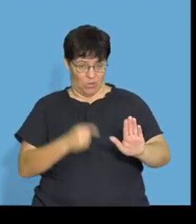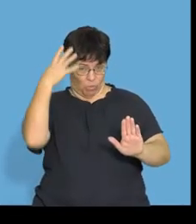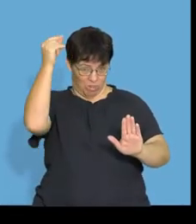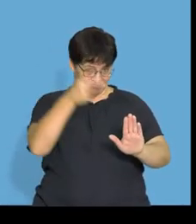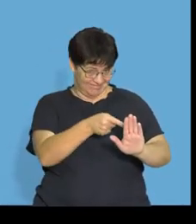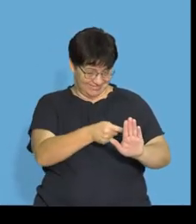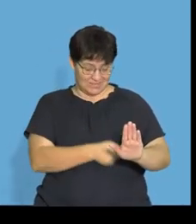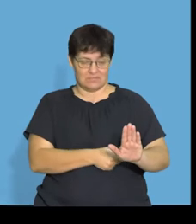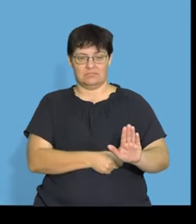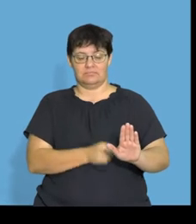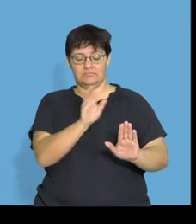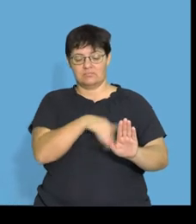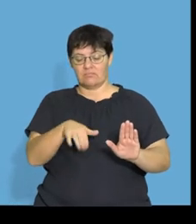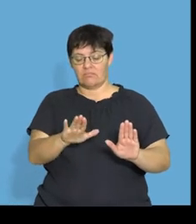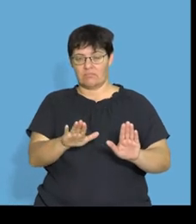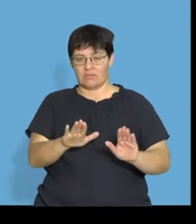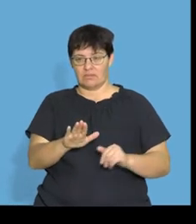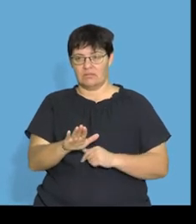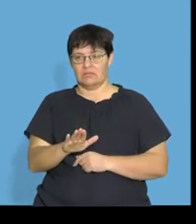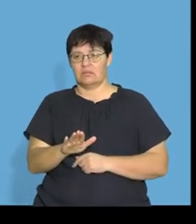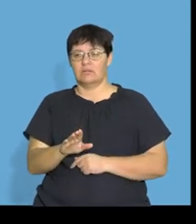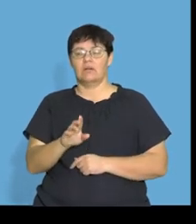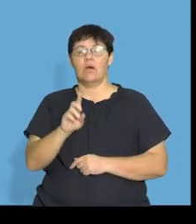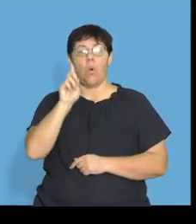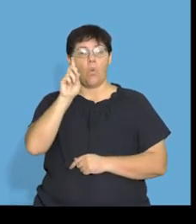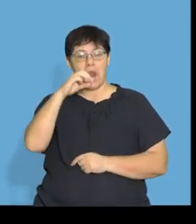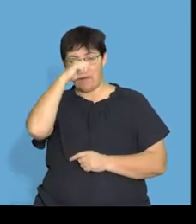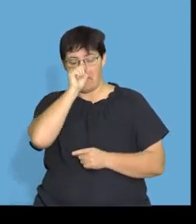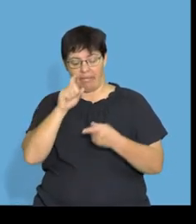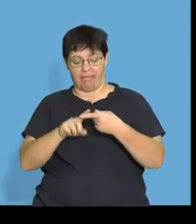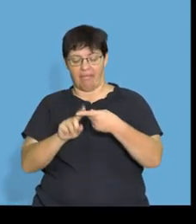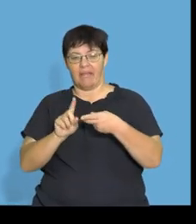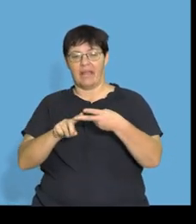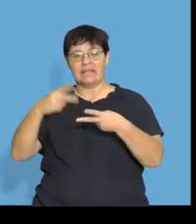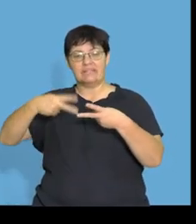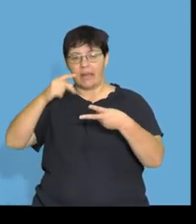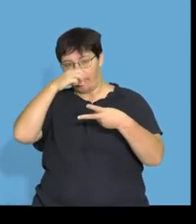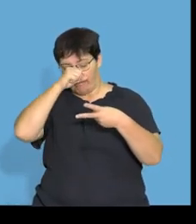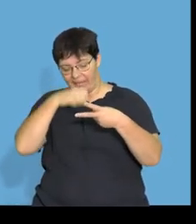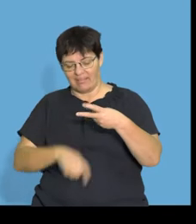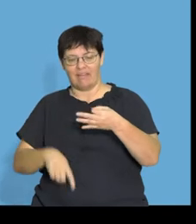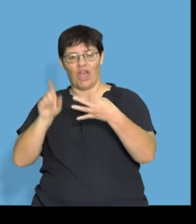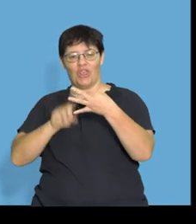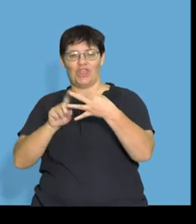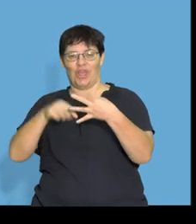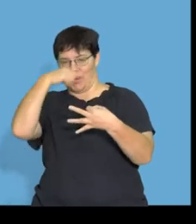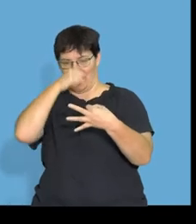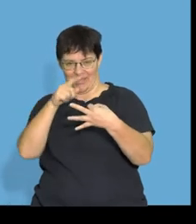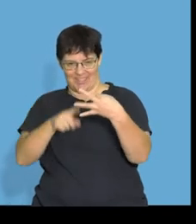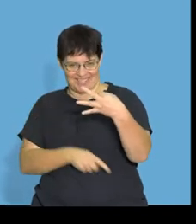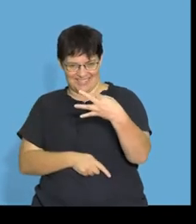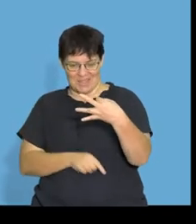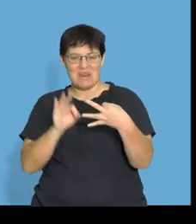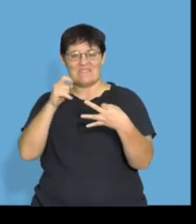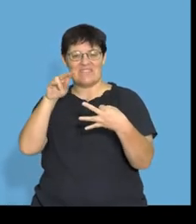There's my glycerol group. And there, one little pig, two little pigs, three little pigs.